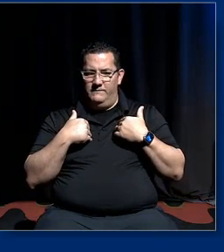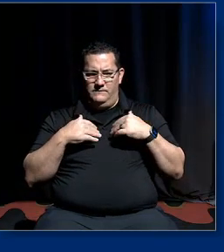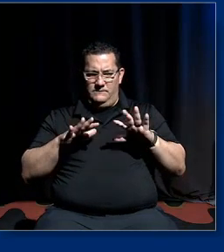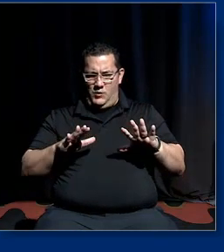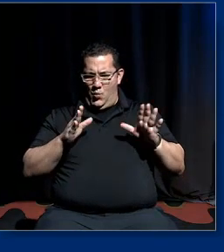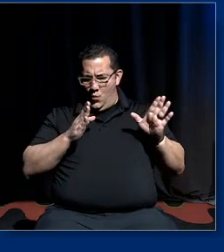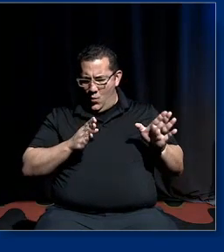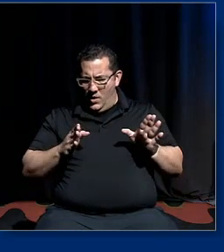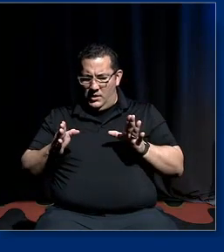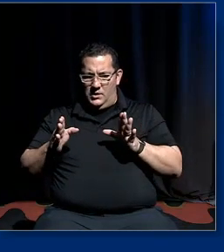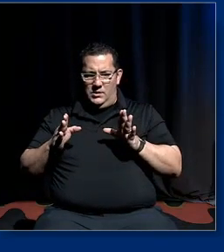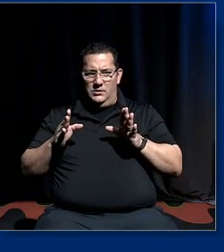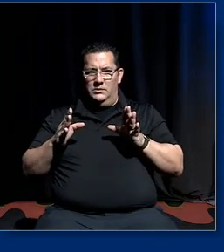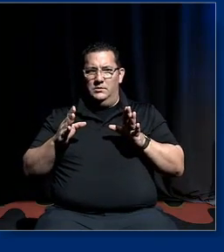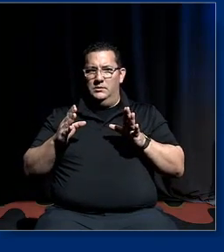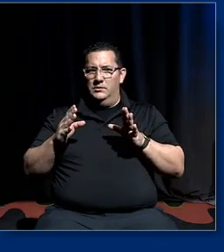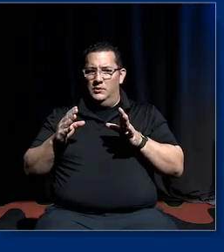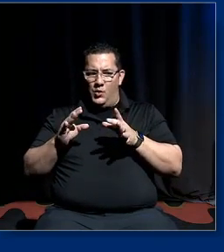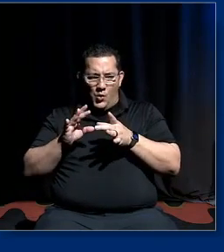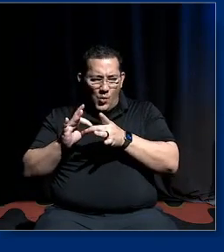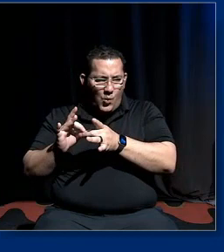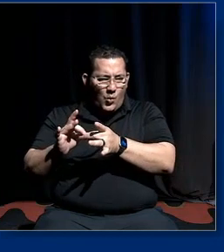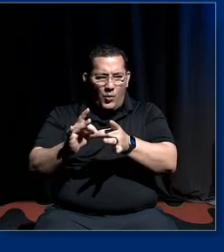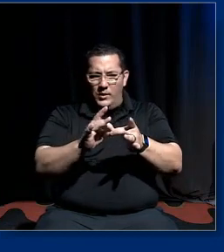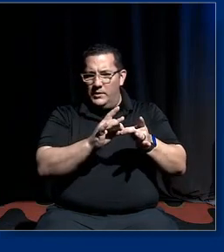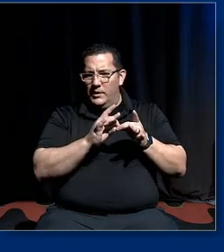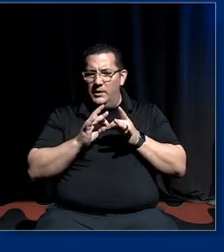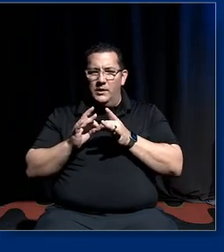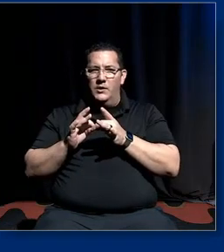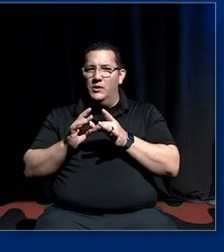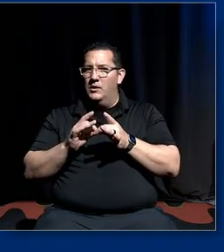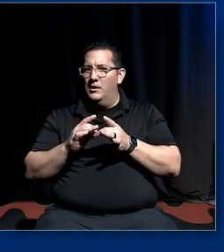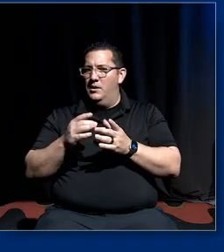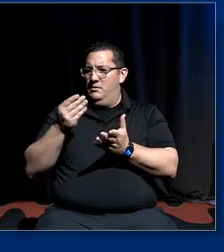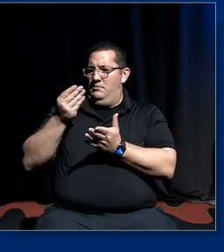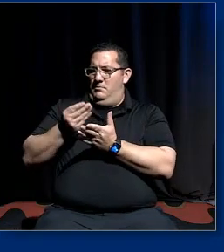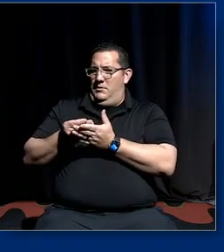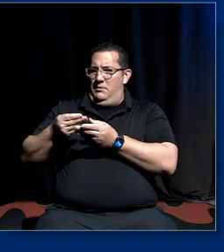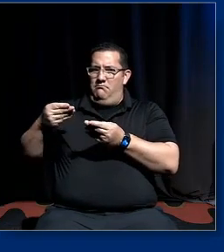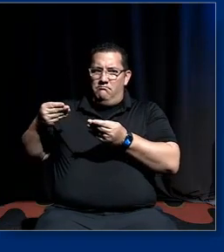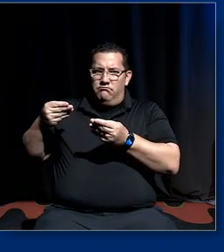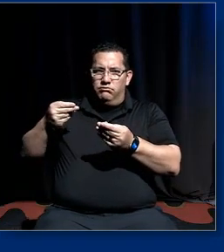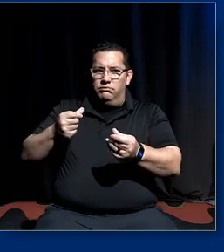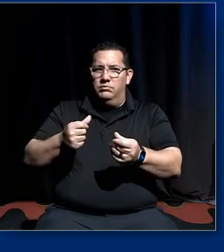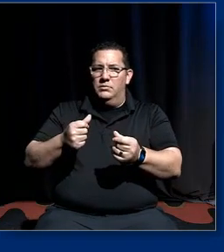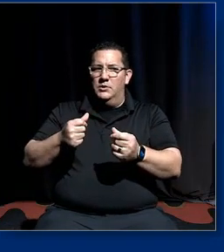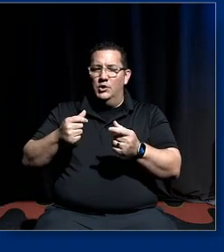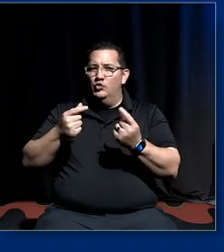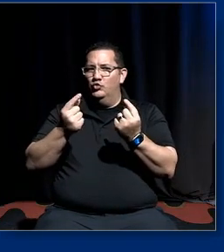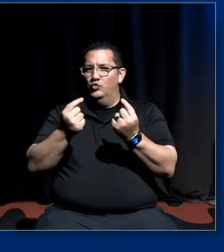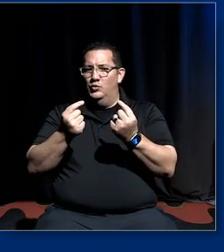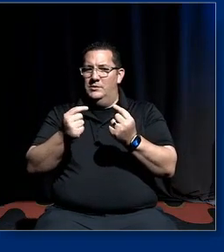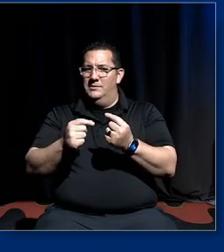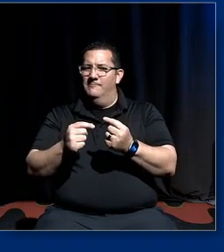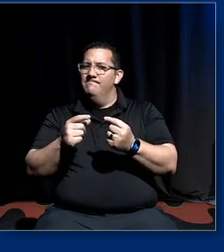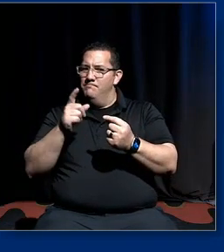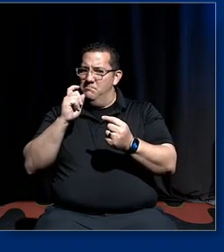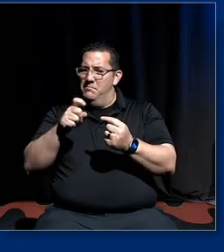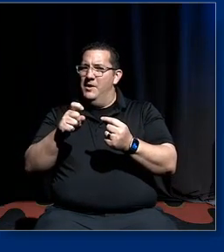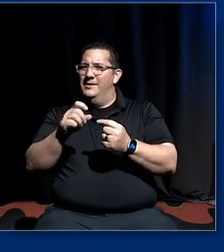well-funded deliberate campaign to um turn crt